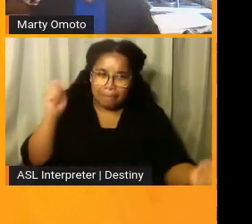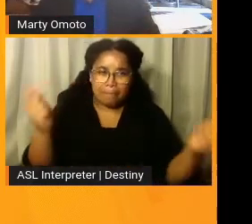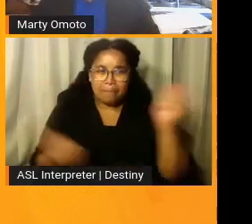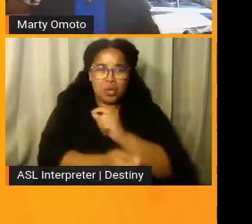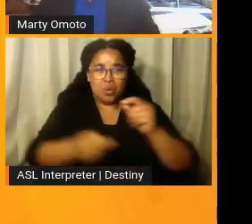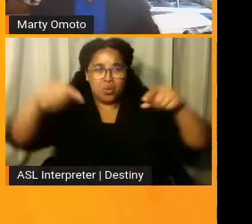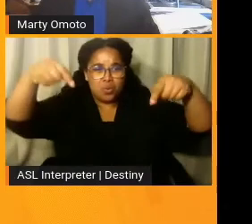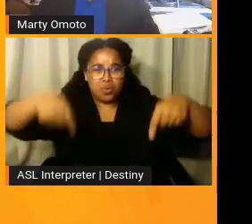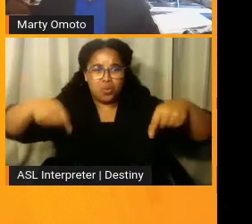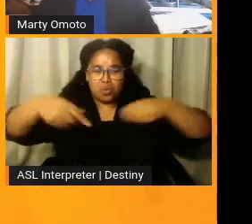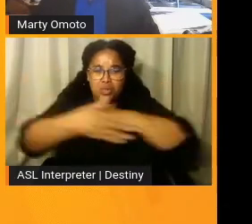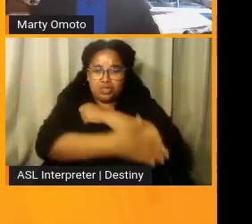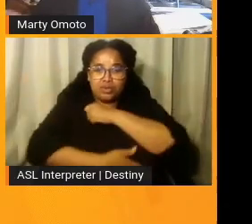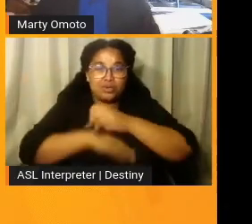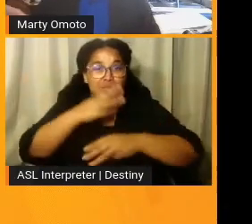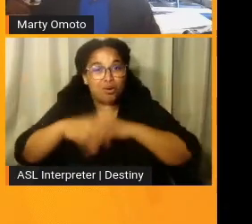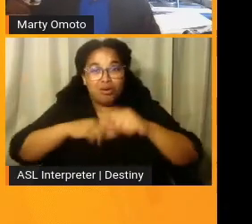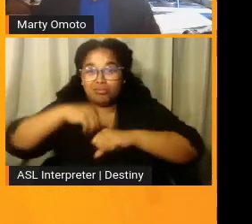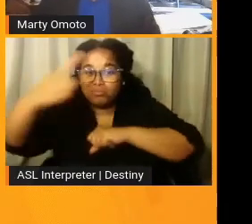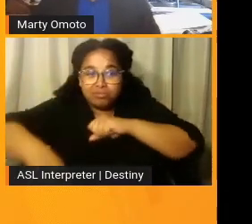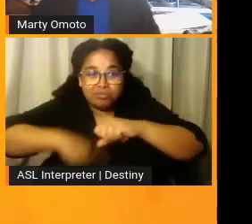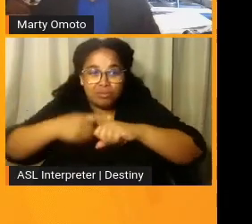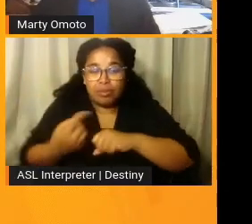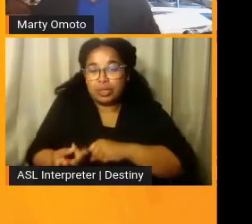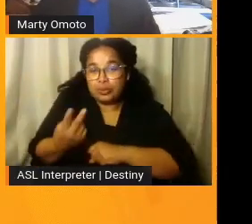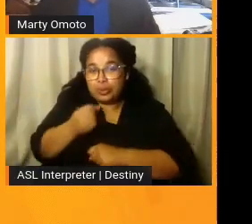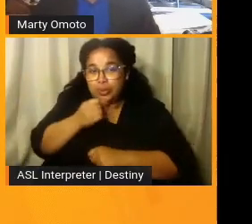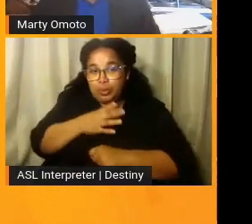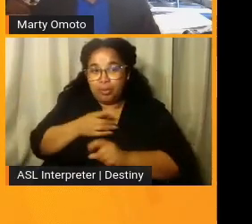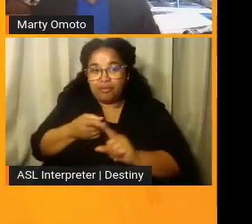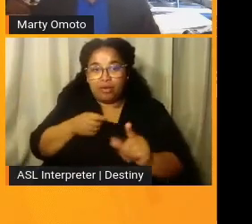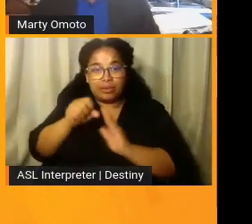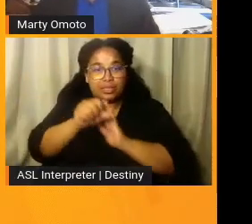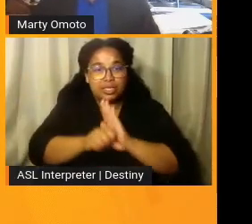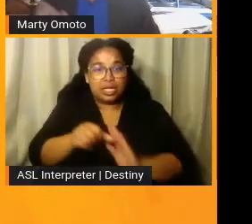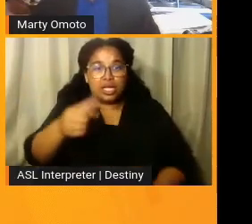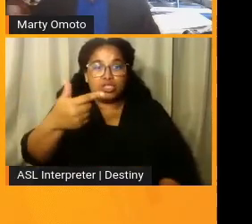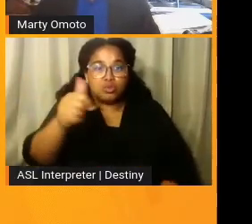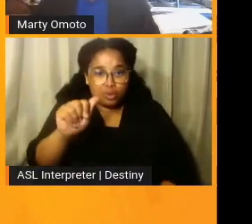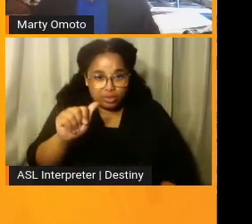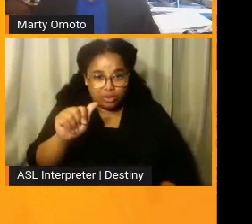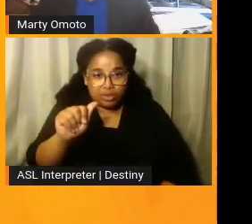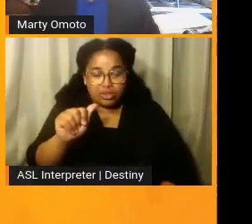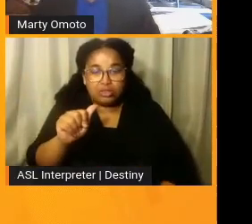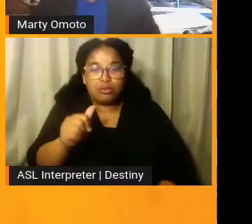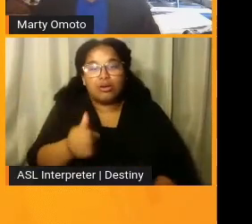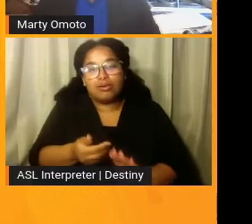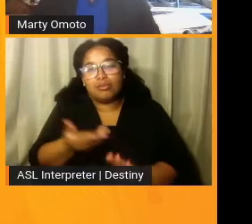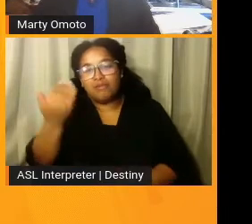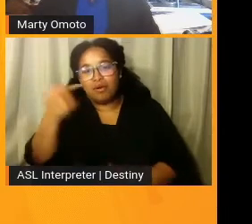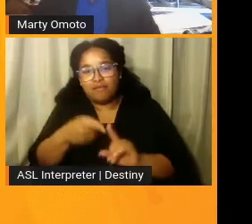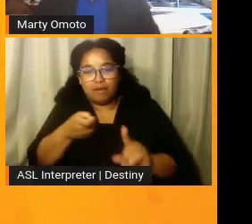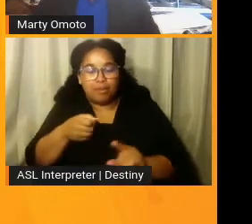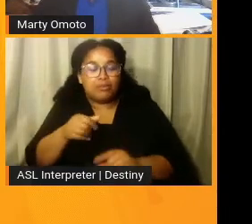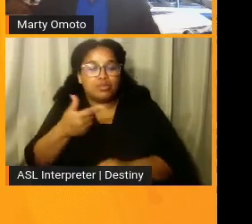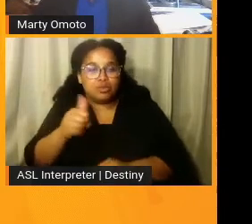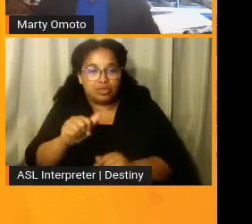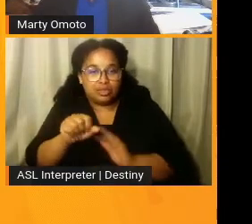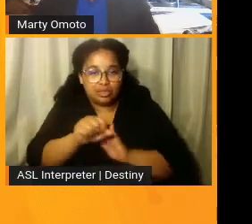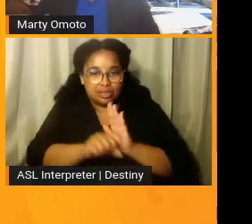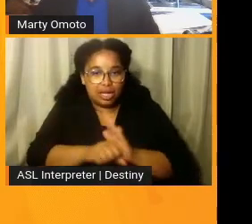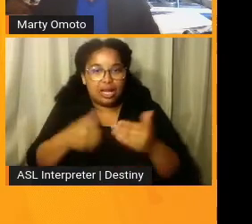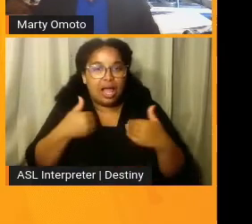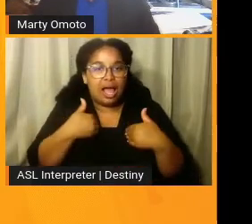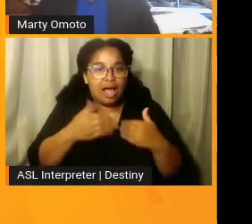country and around the world. These two women are from the state of Georgia or were from the state of Georgia. They have developmental